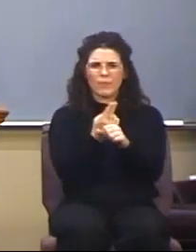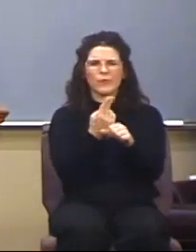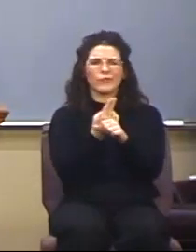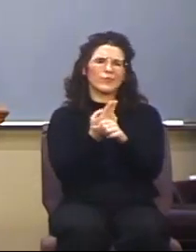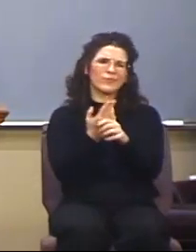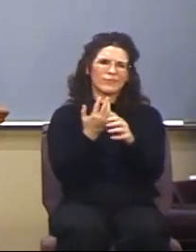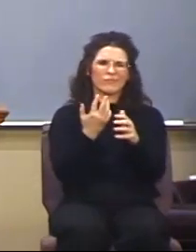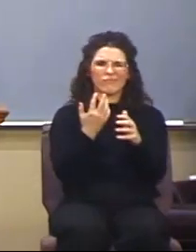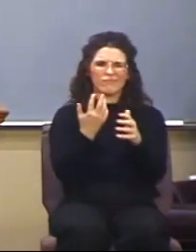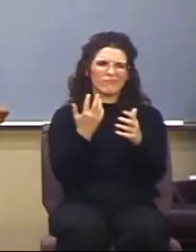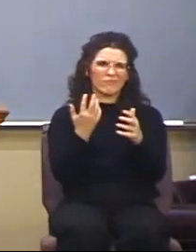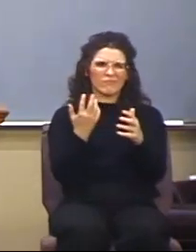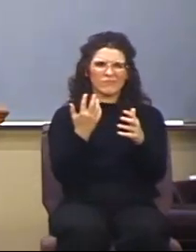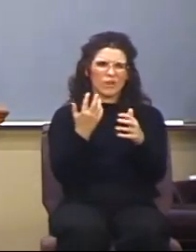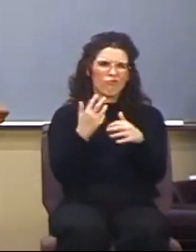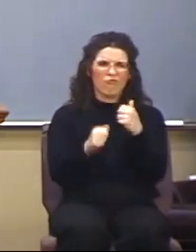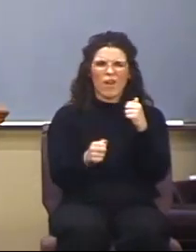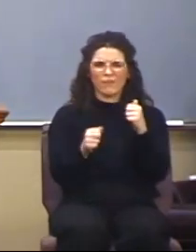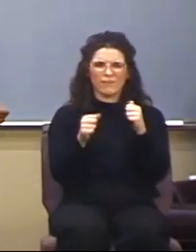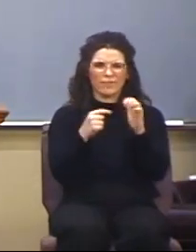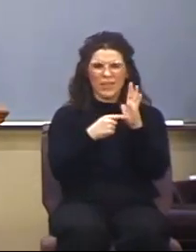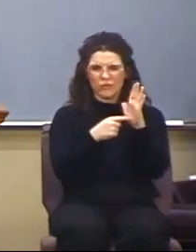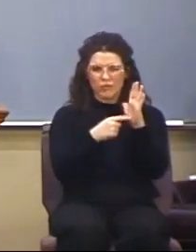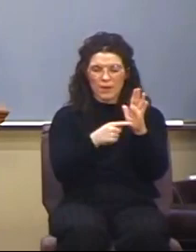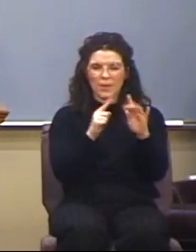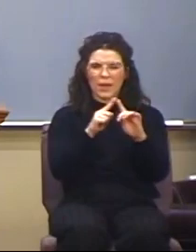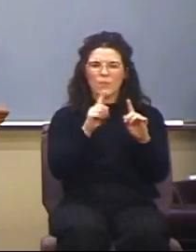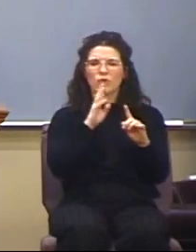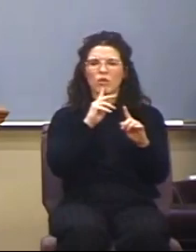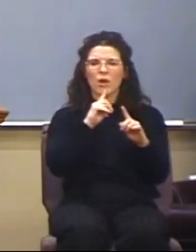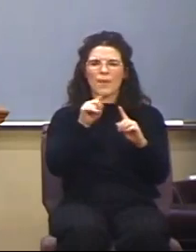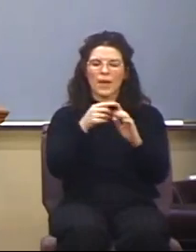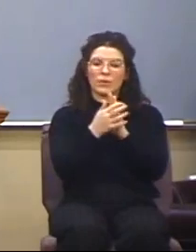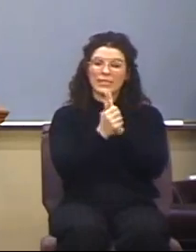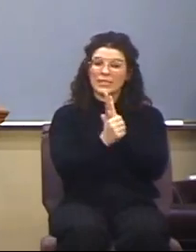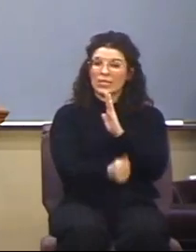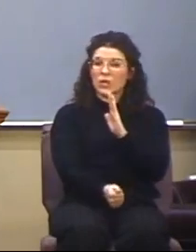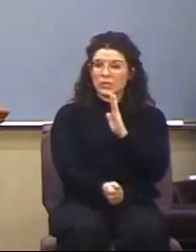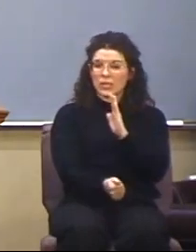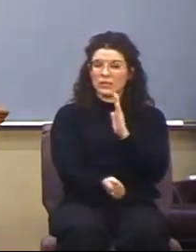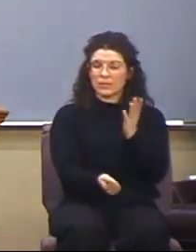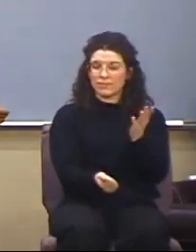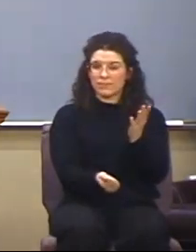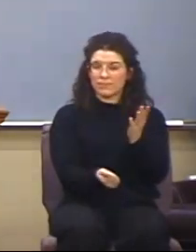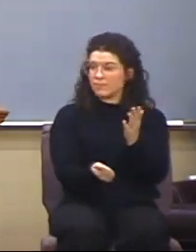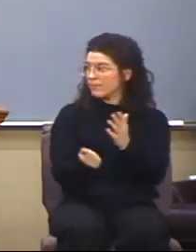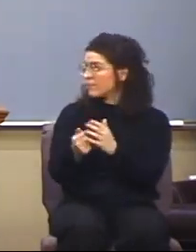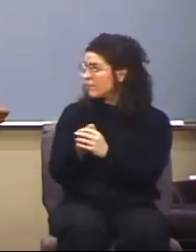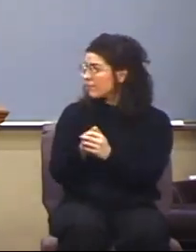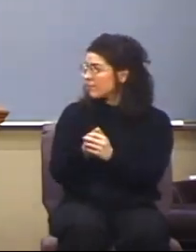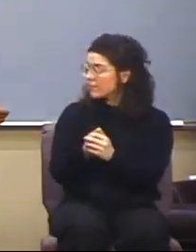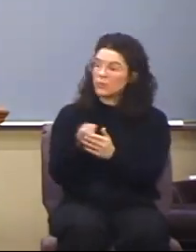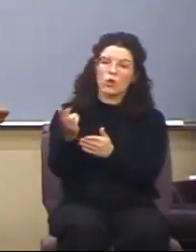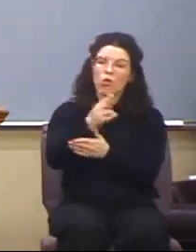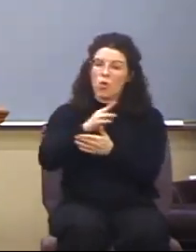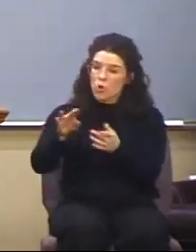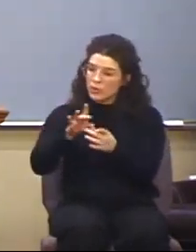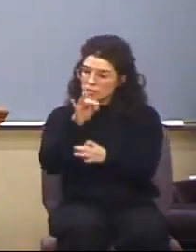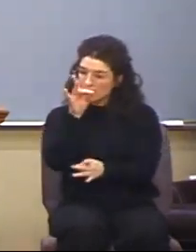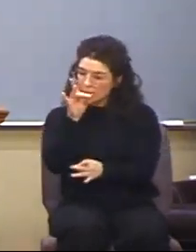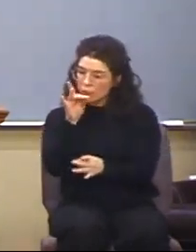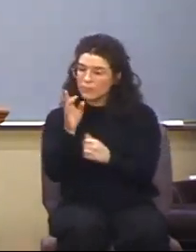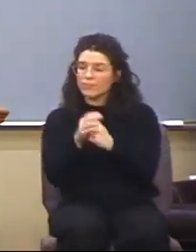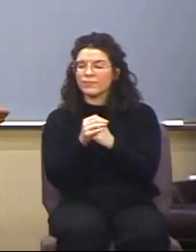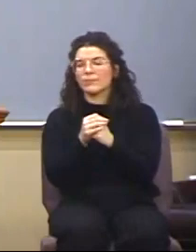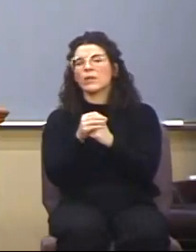here, and I'm going to talk about skill sets. View it this way, the Holy Spirit, he, by the